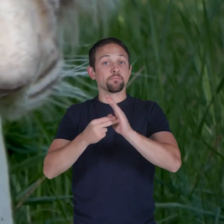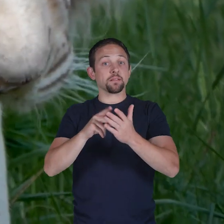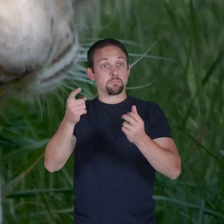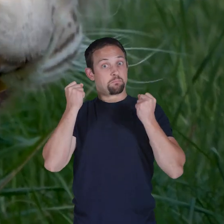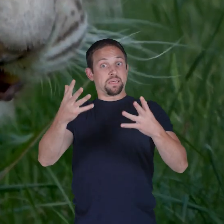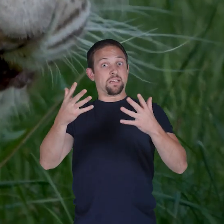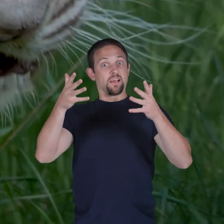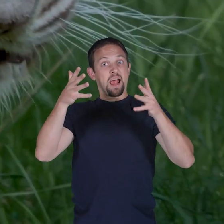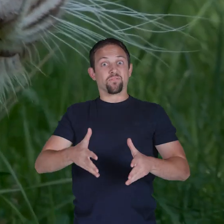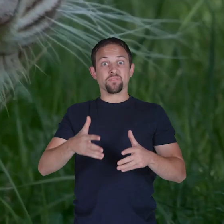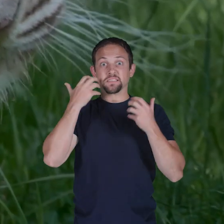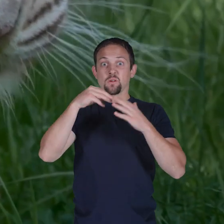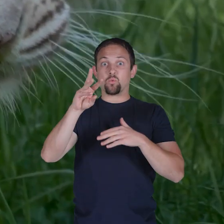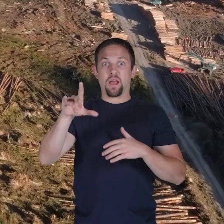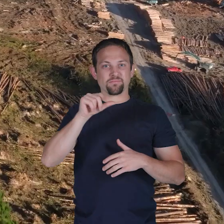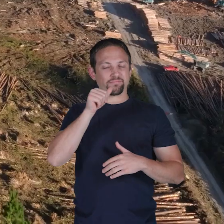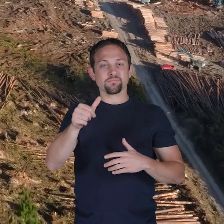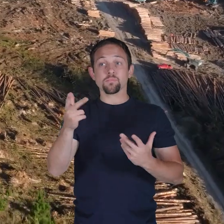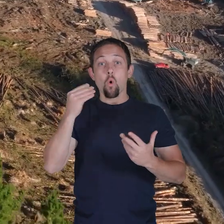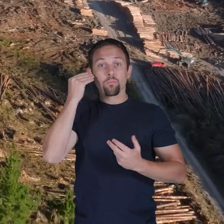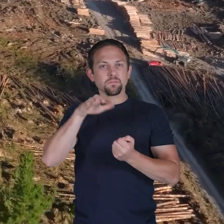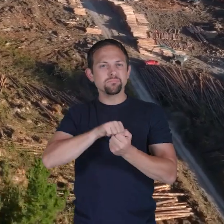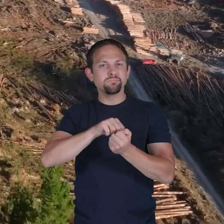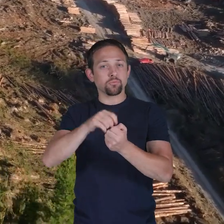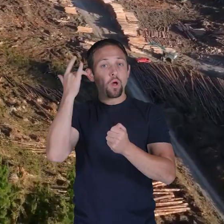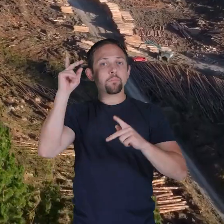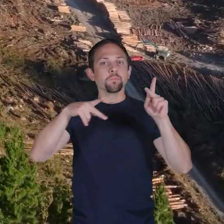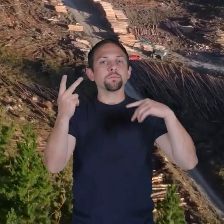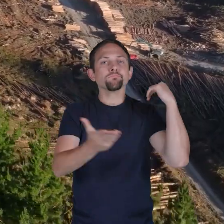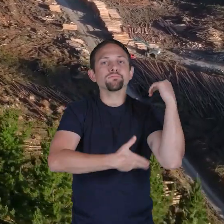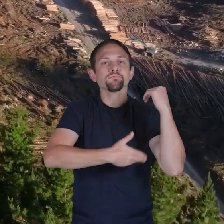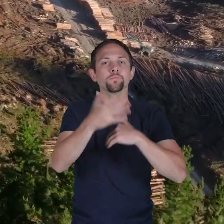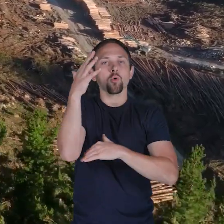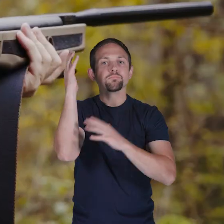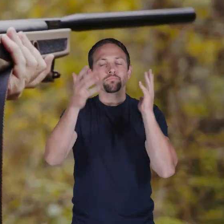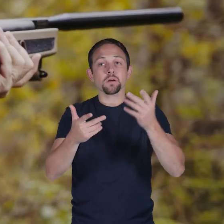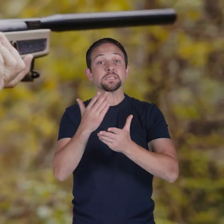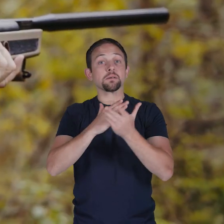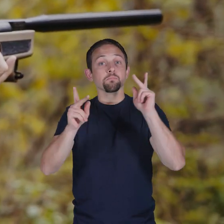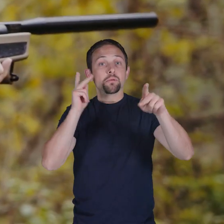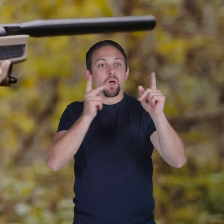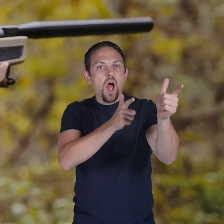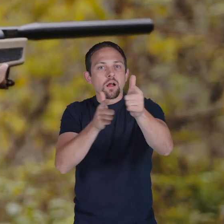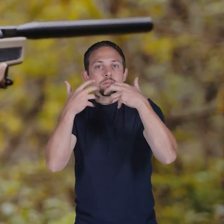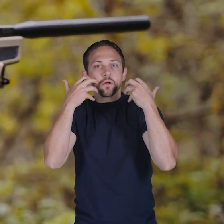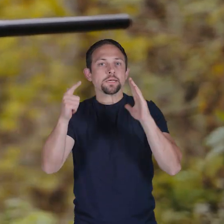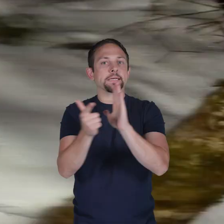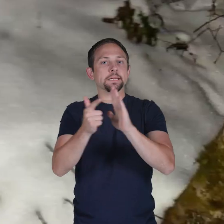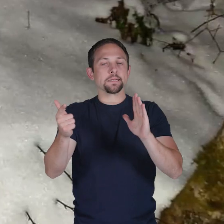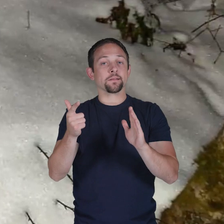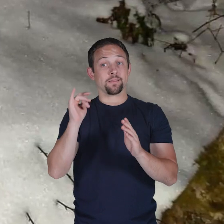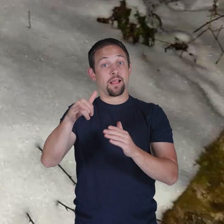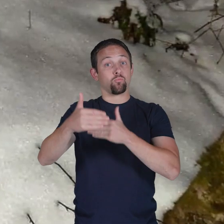means there are not many left in the wild. Their homes are being destroyed by people cutting down forests, and some people hunt tigers illegally.